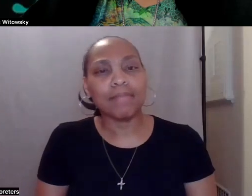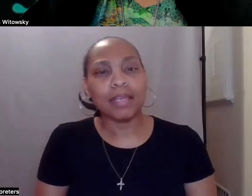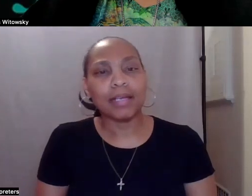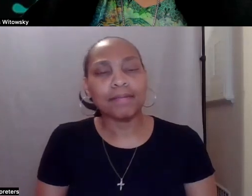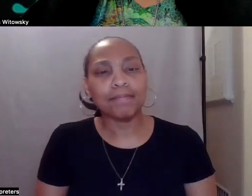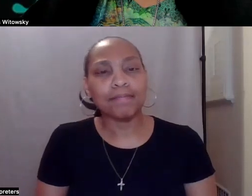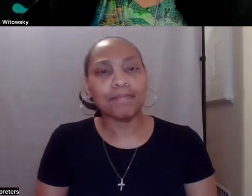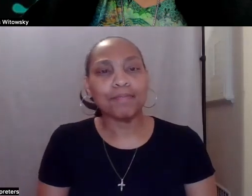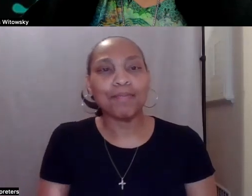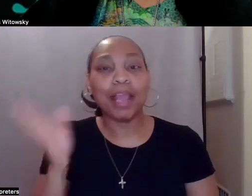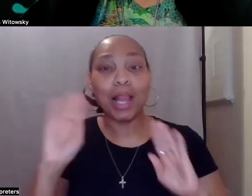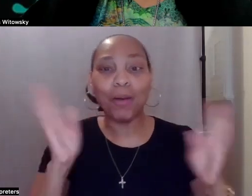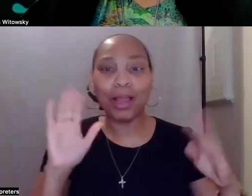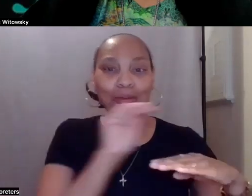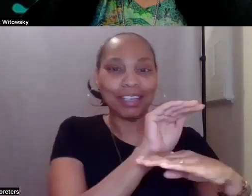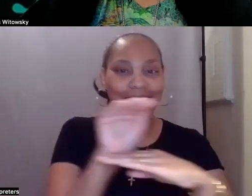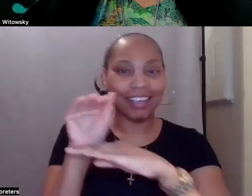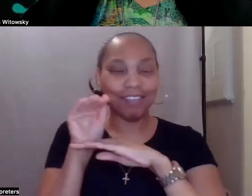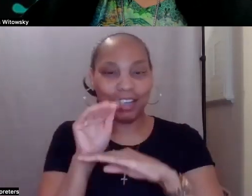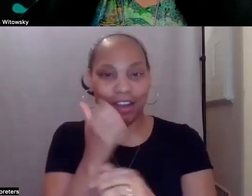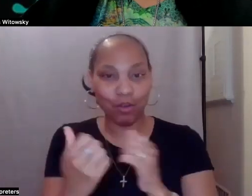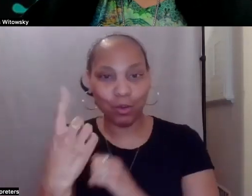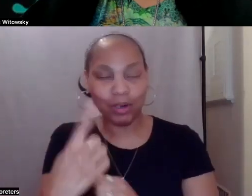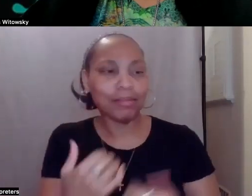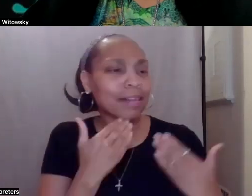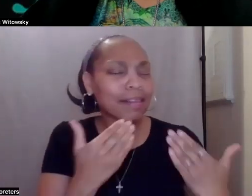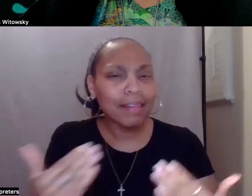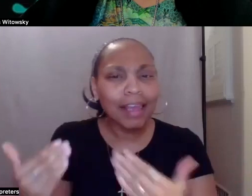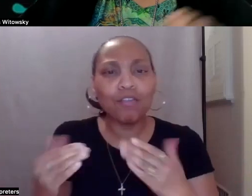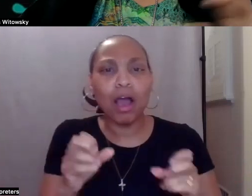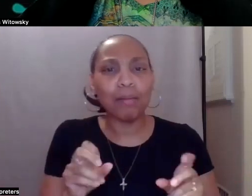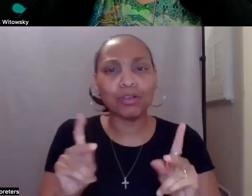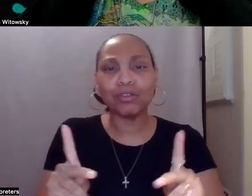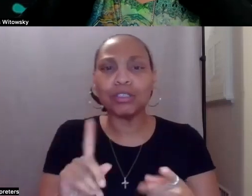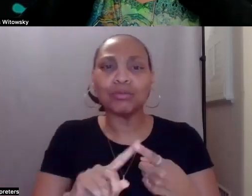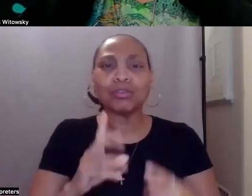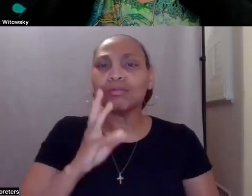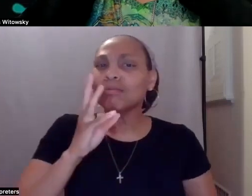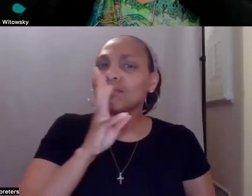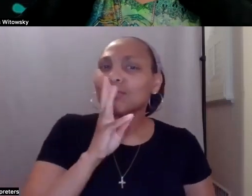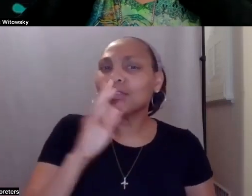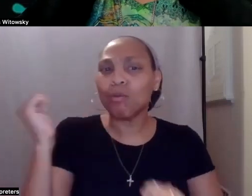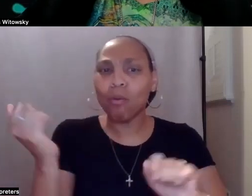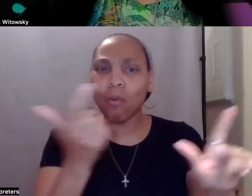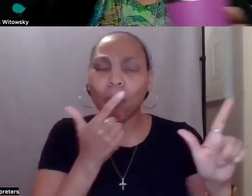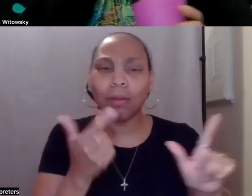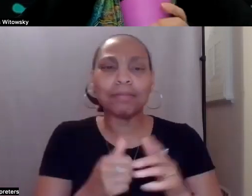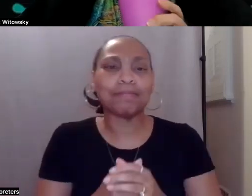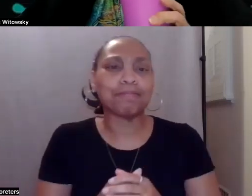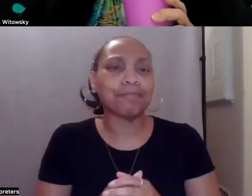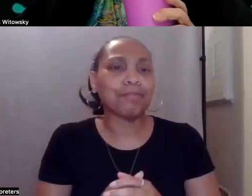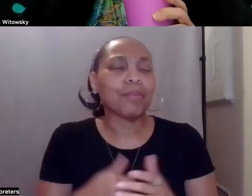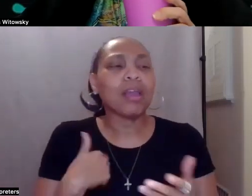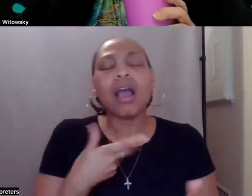Hi, good evening, everybody. Thank you for the opportunity to speak with everyone today. I just wanted to talk